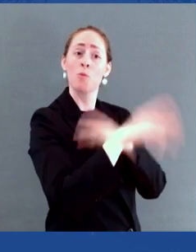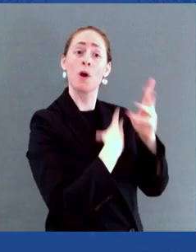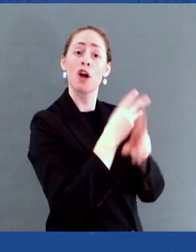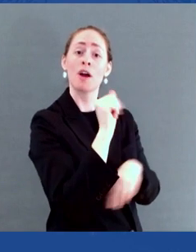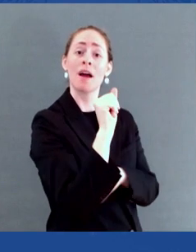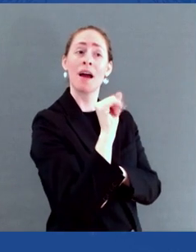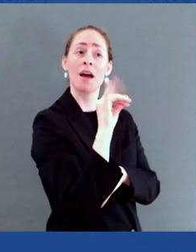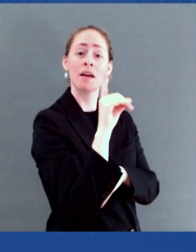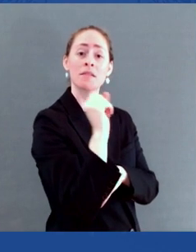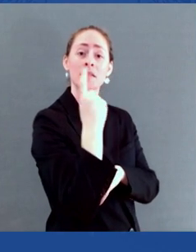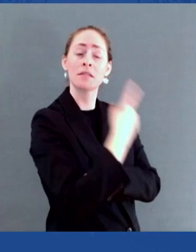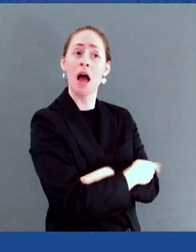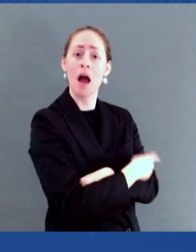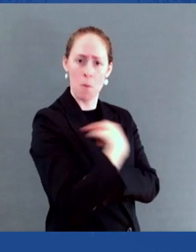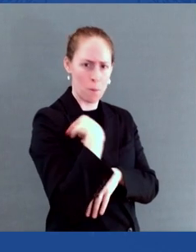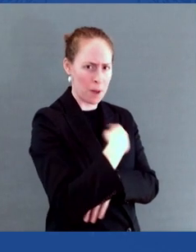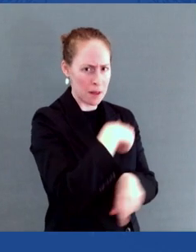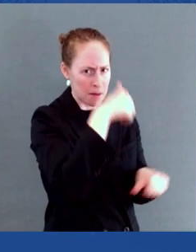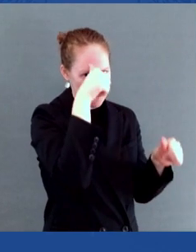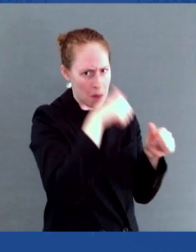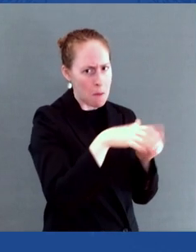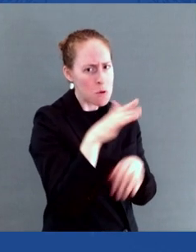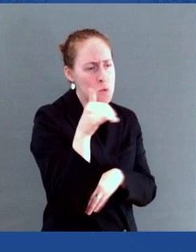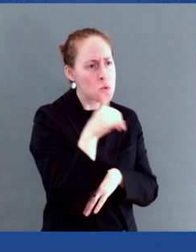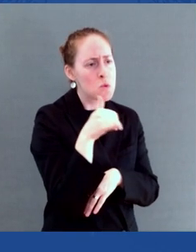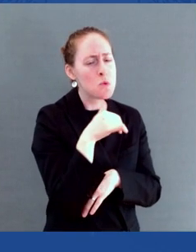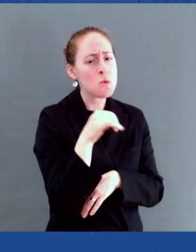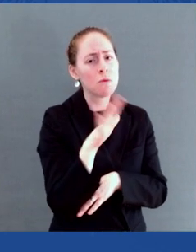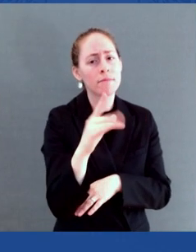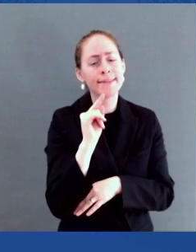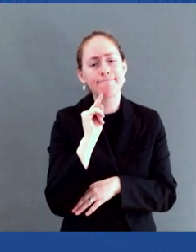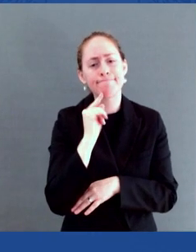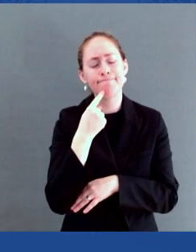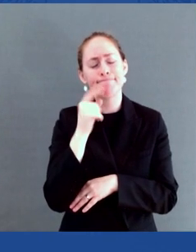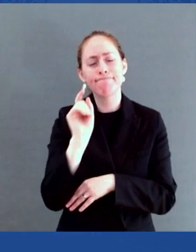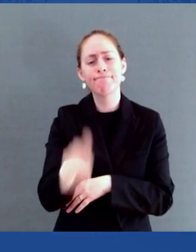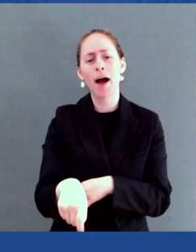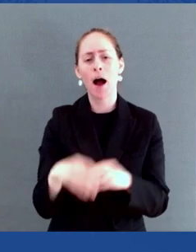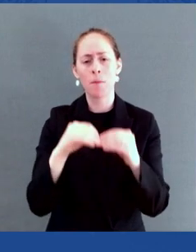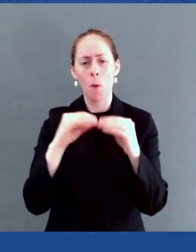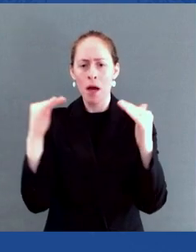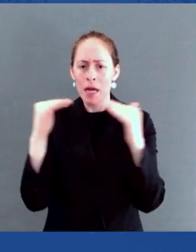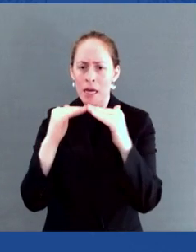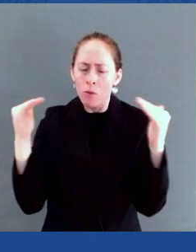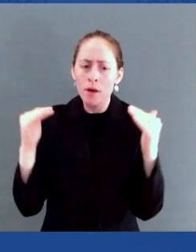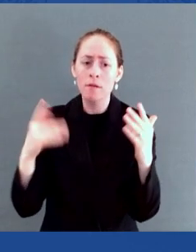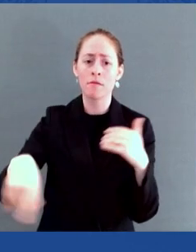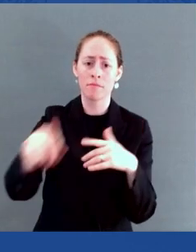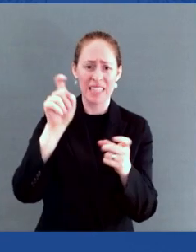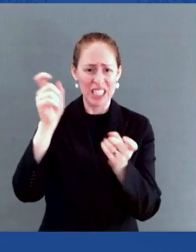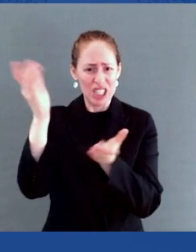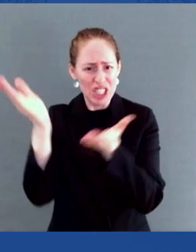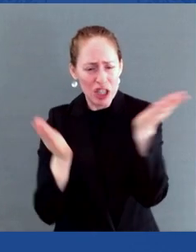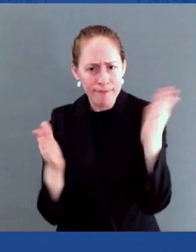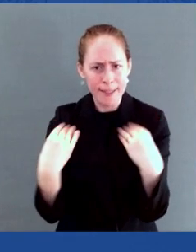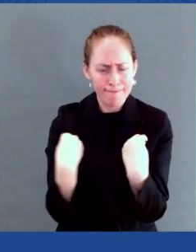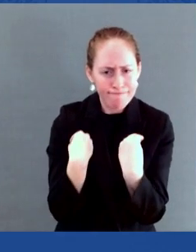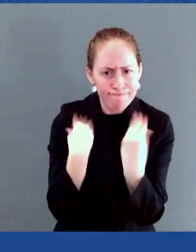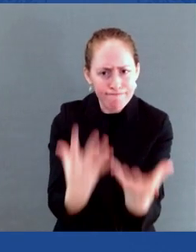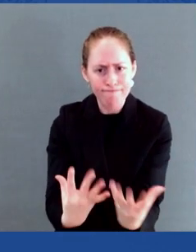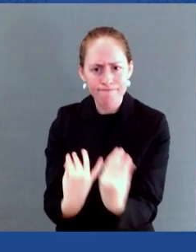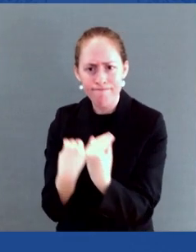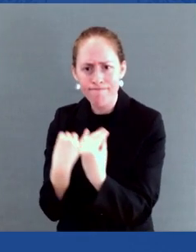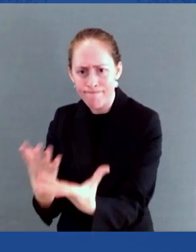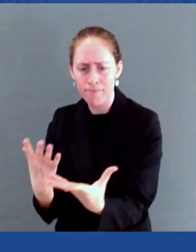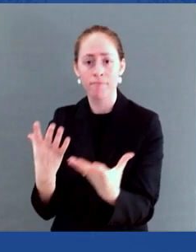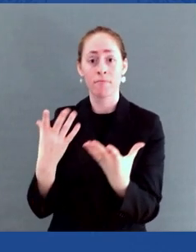HIV services and to end this epidemic. And we need everyone's voice to make that happen. We all have a role to play,